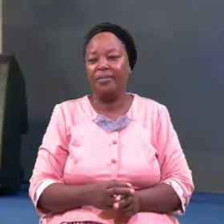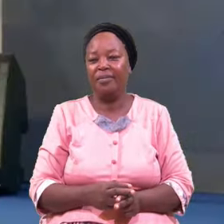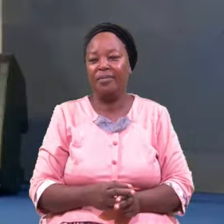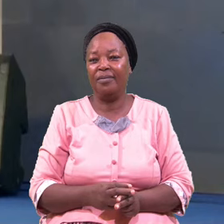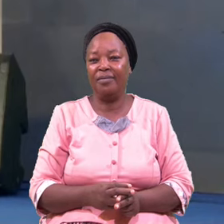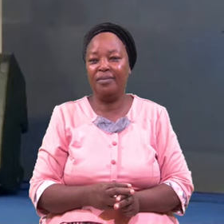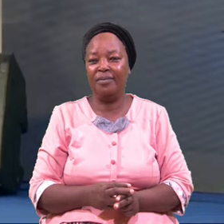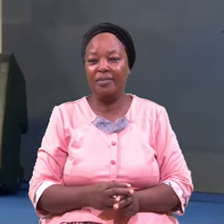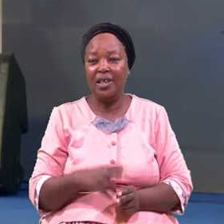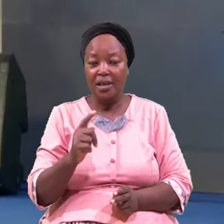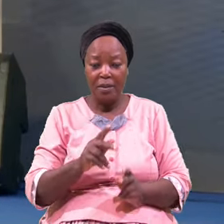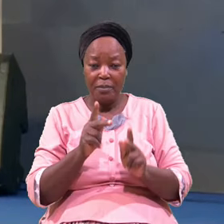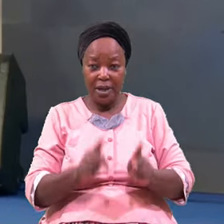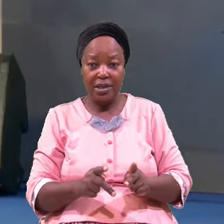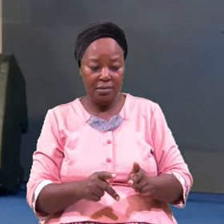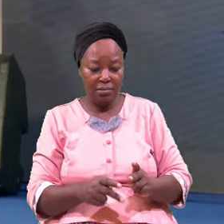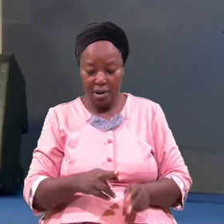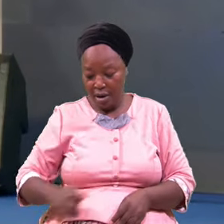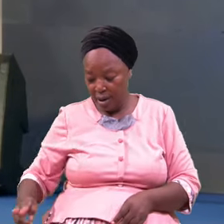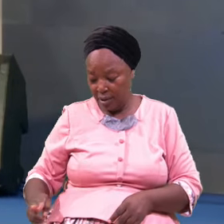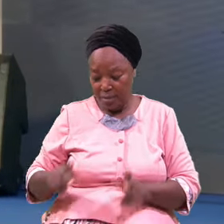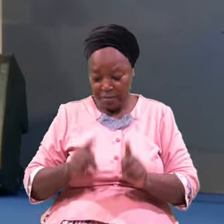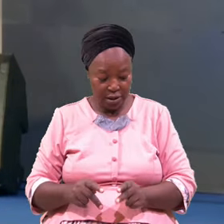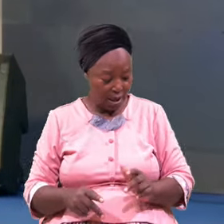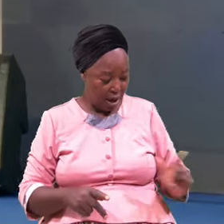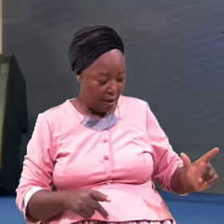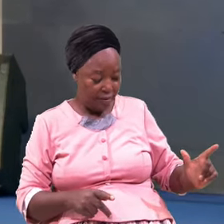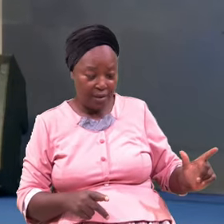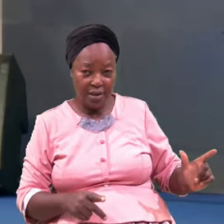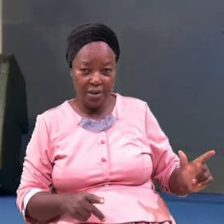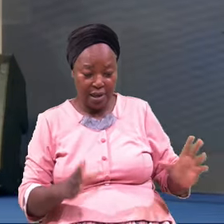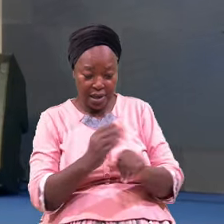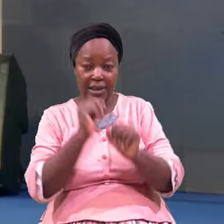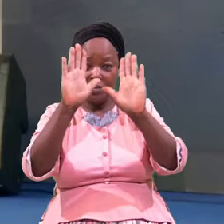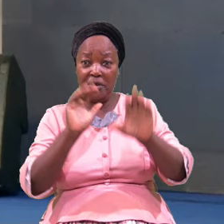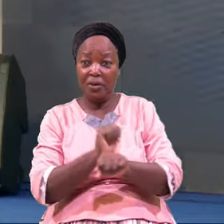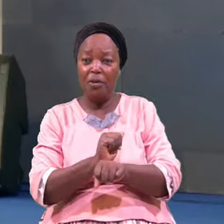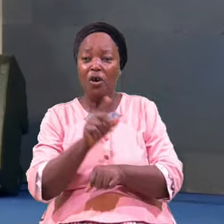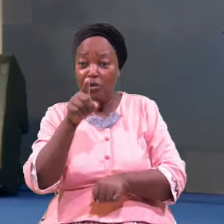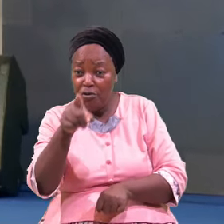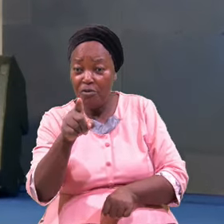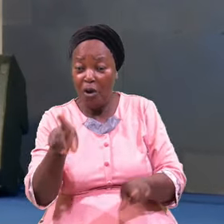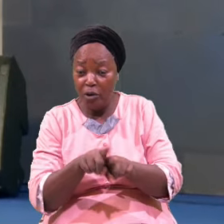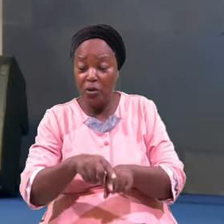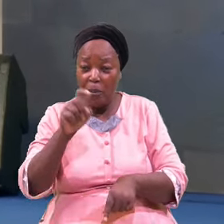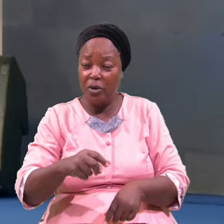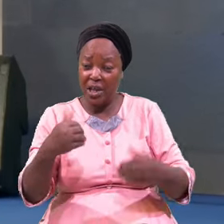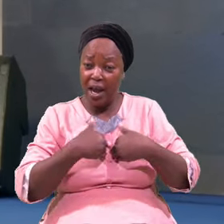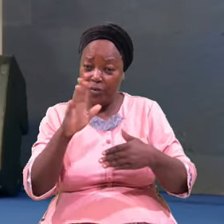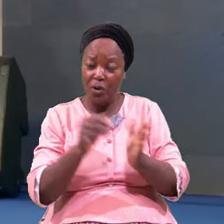The person By your right The person By your left Getting miracles You must get Your own